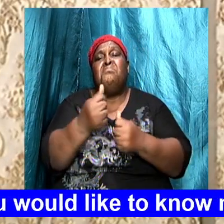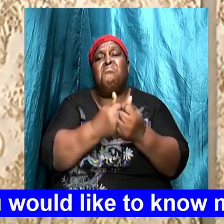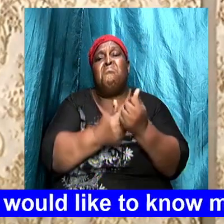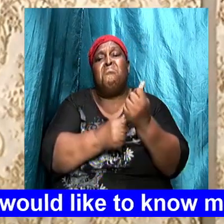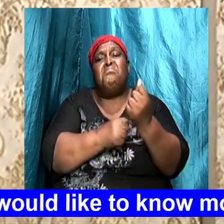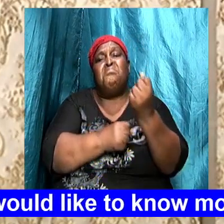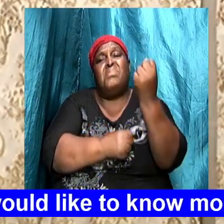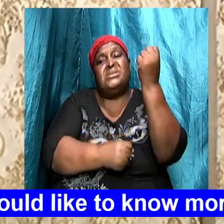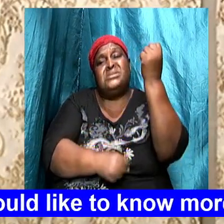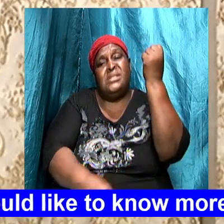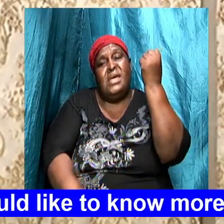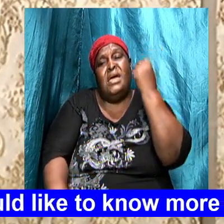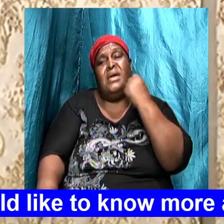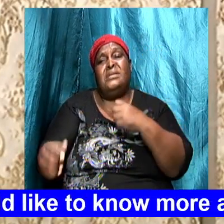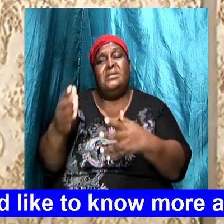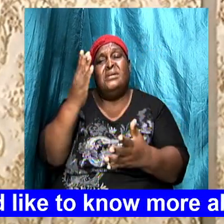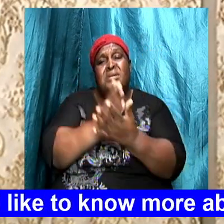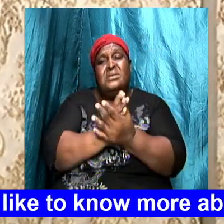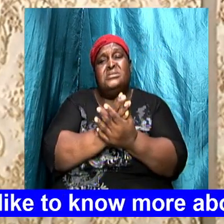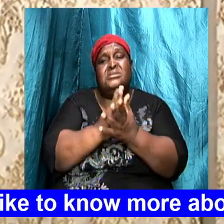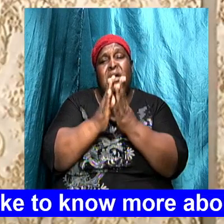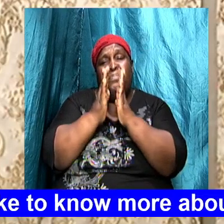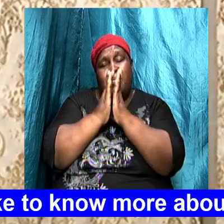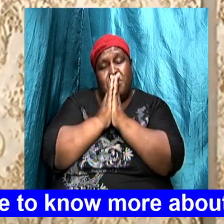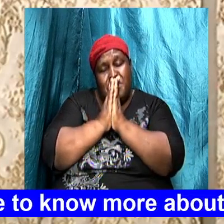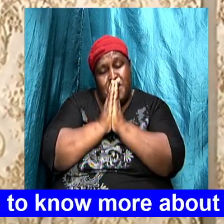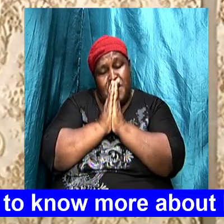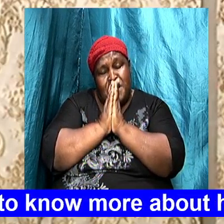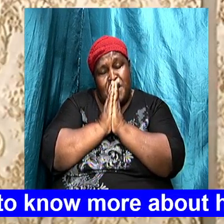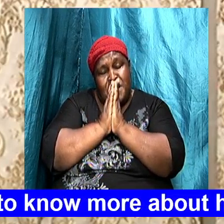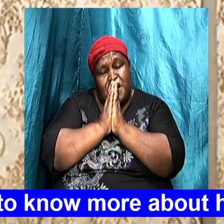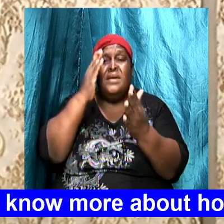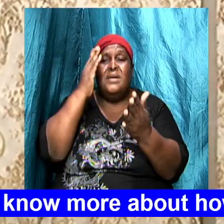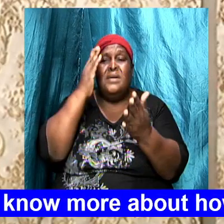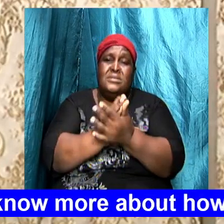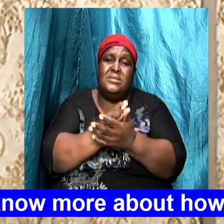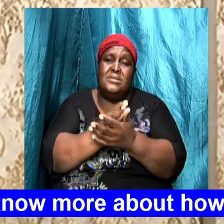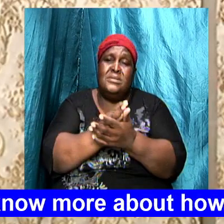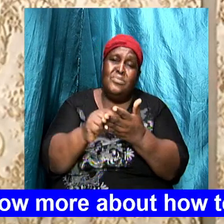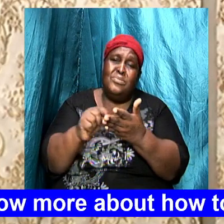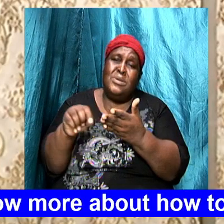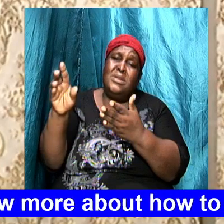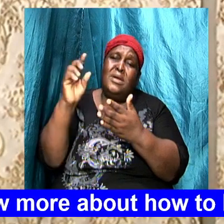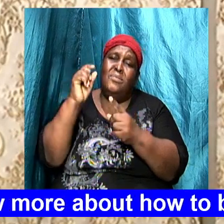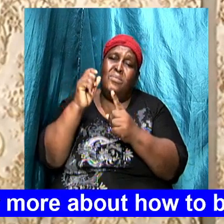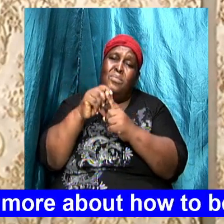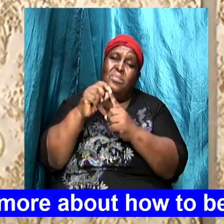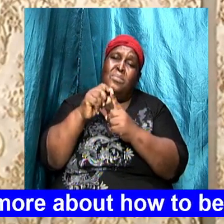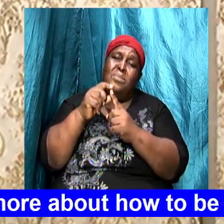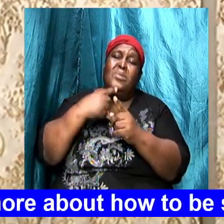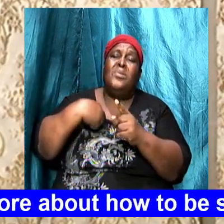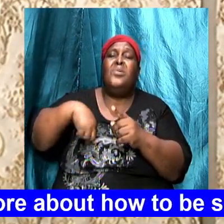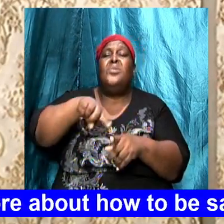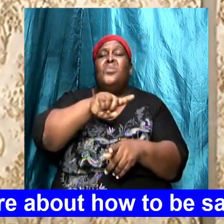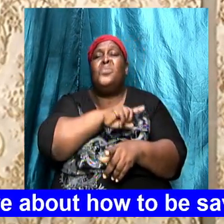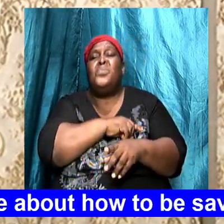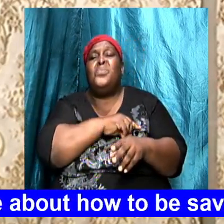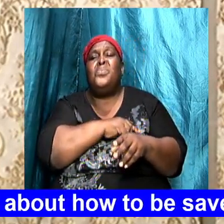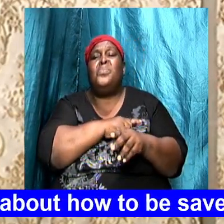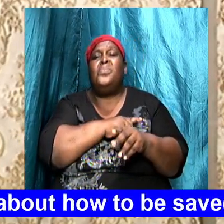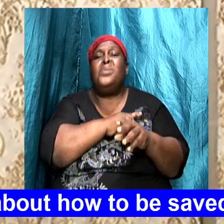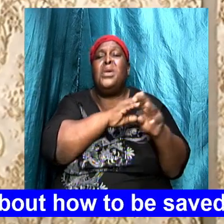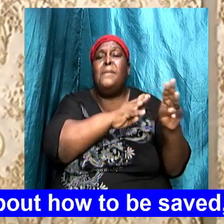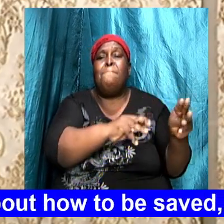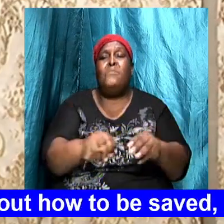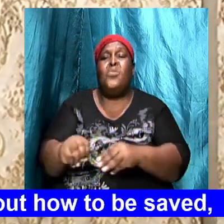fervent in prayer is we stop reading the word is we move away from the fellowship and the